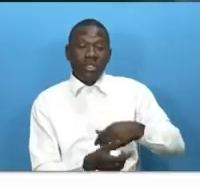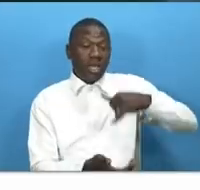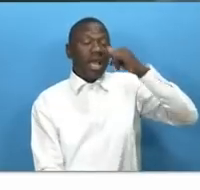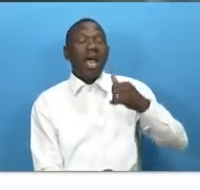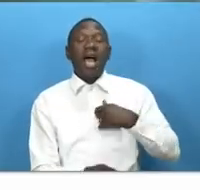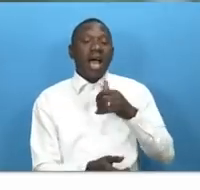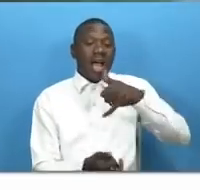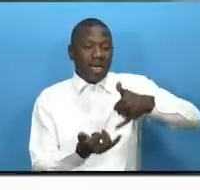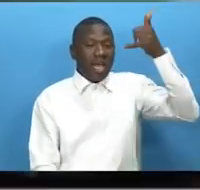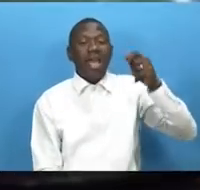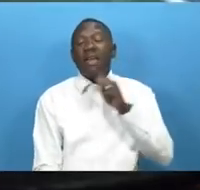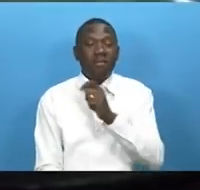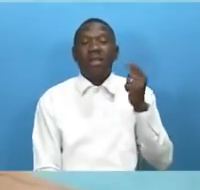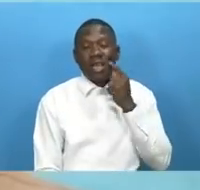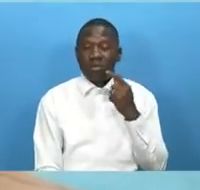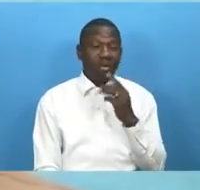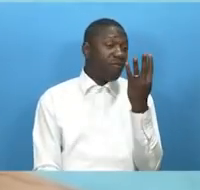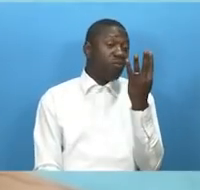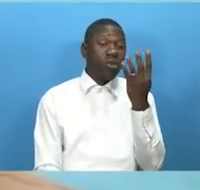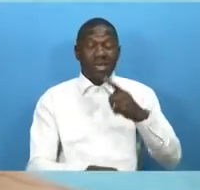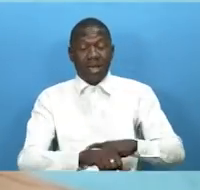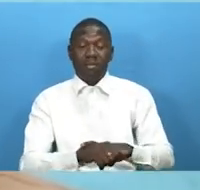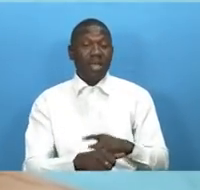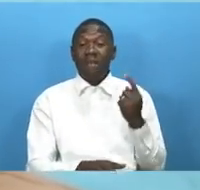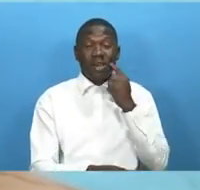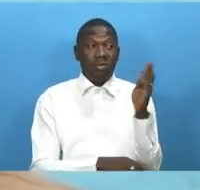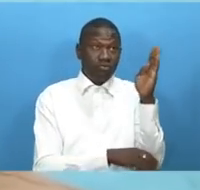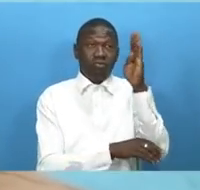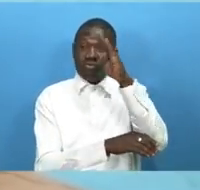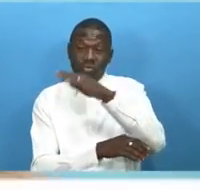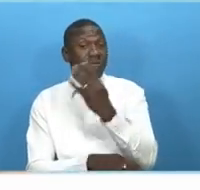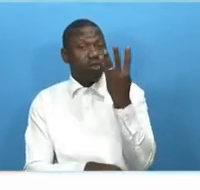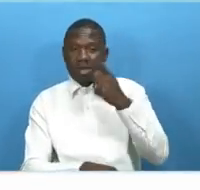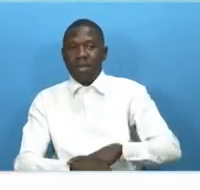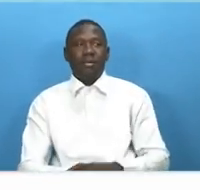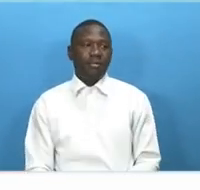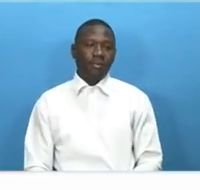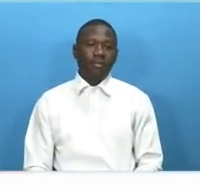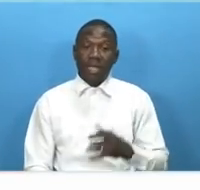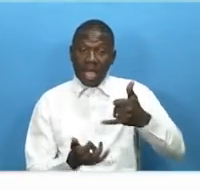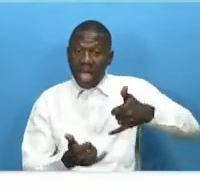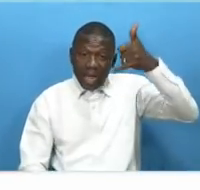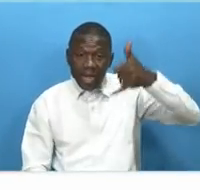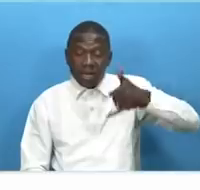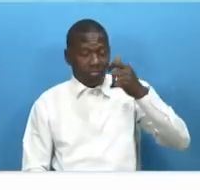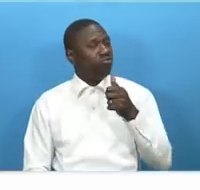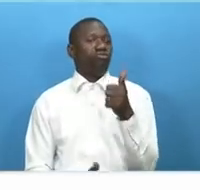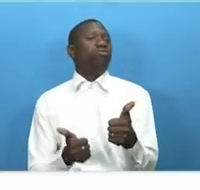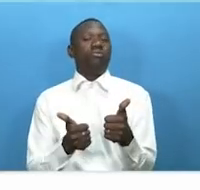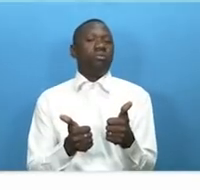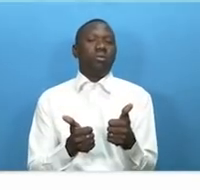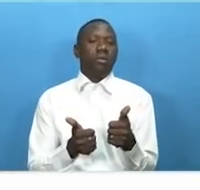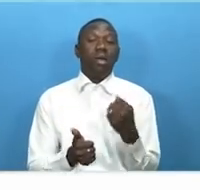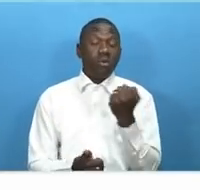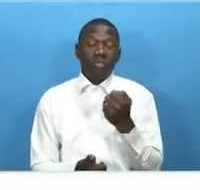day and explains why attire is good